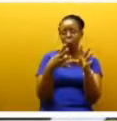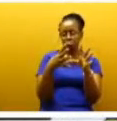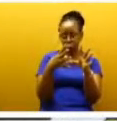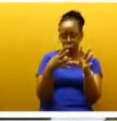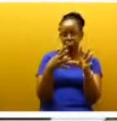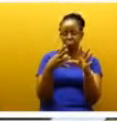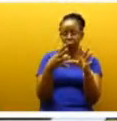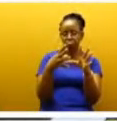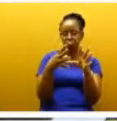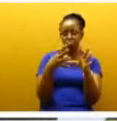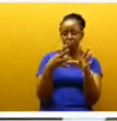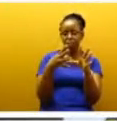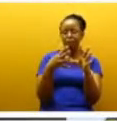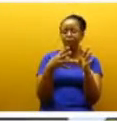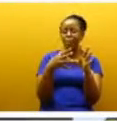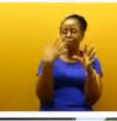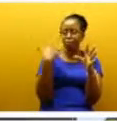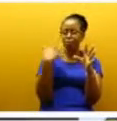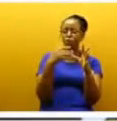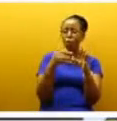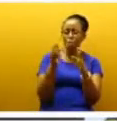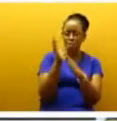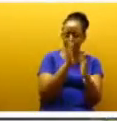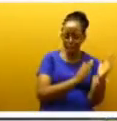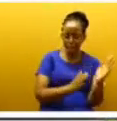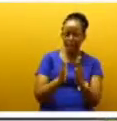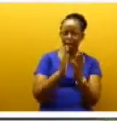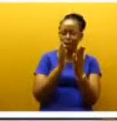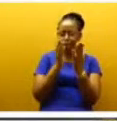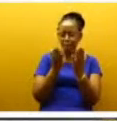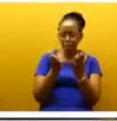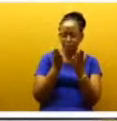scheme that was executed